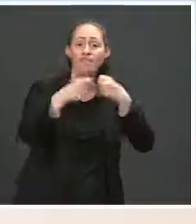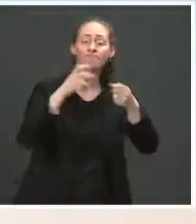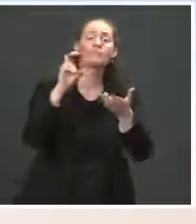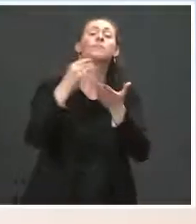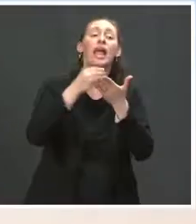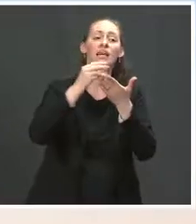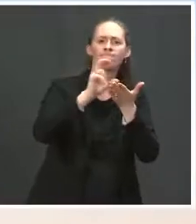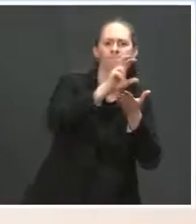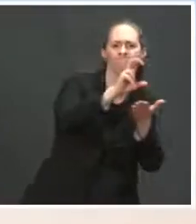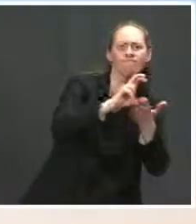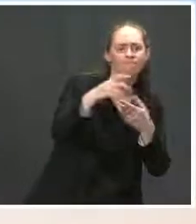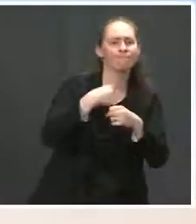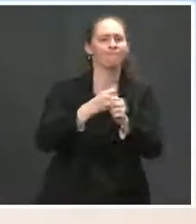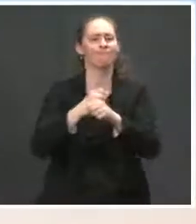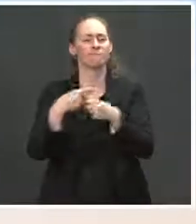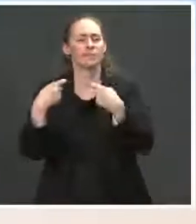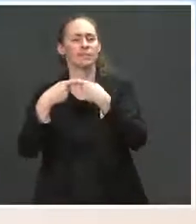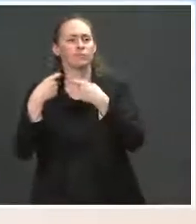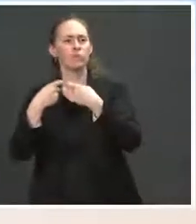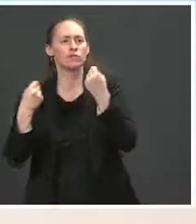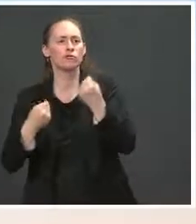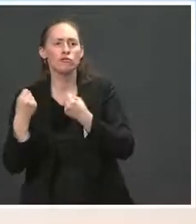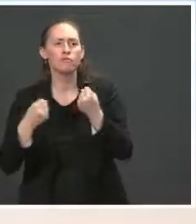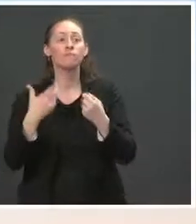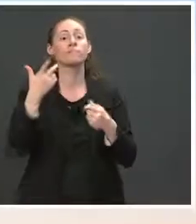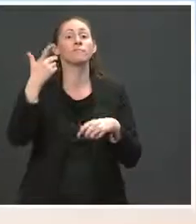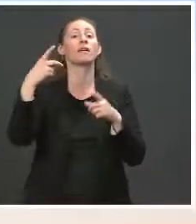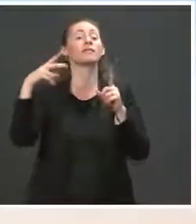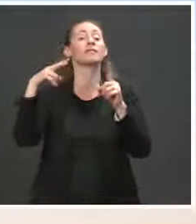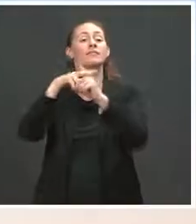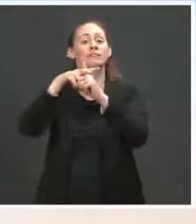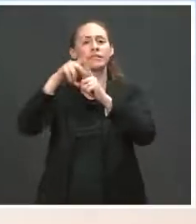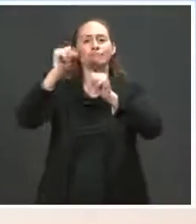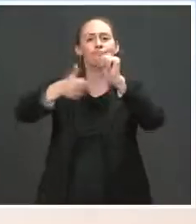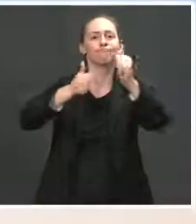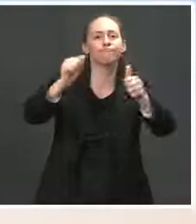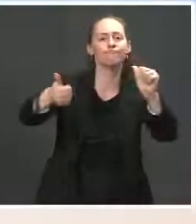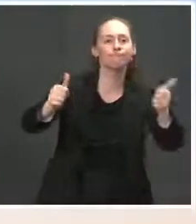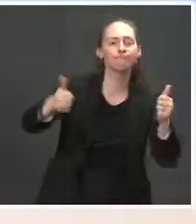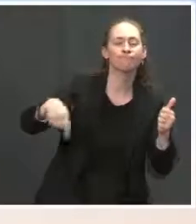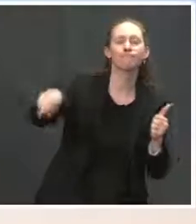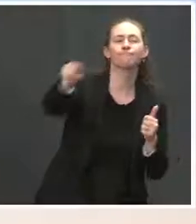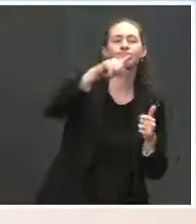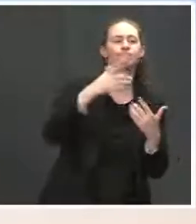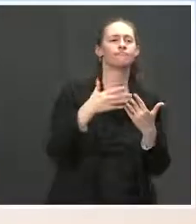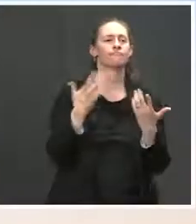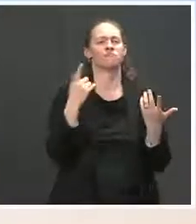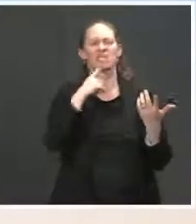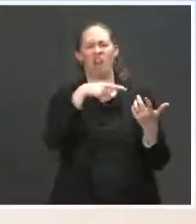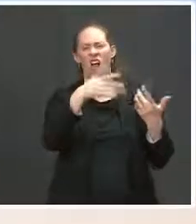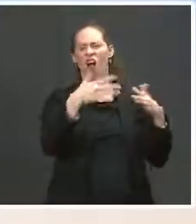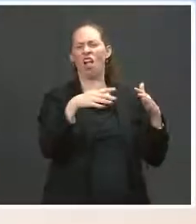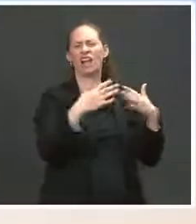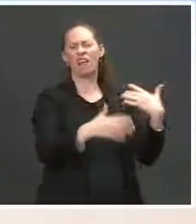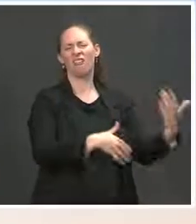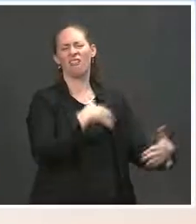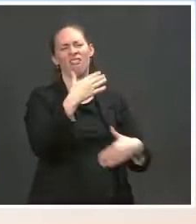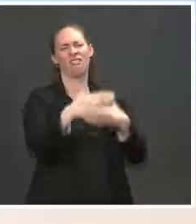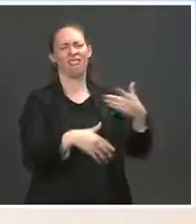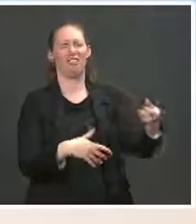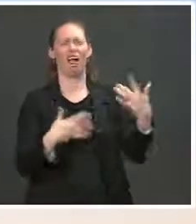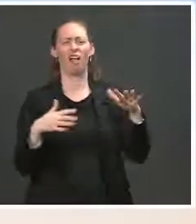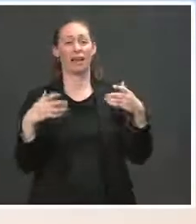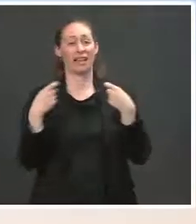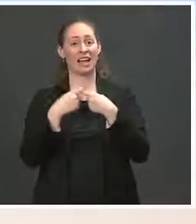electric charging stations, which is already happening in the private sector, right? A lot of the car companies will tell you this is where the future